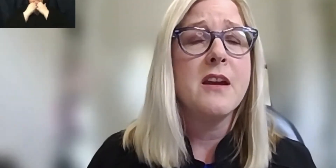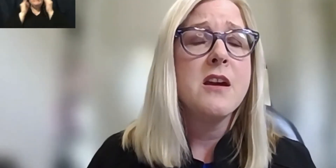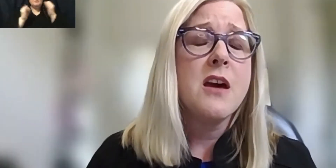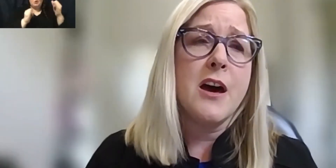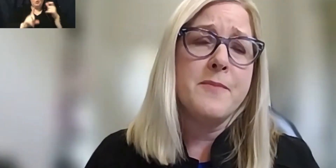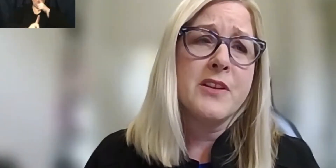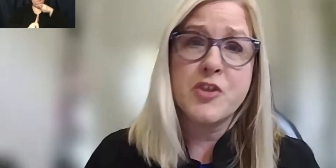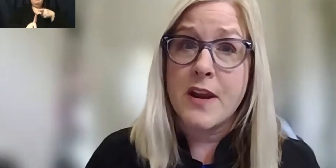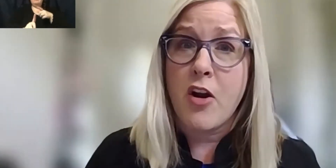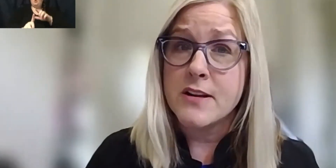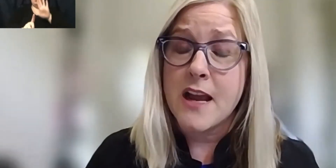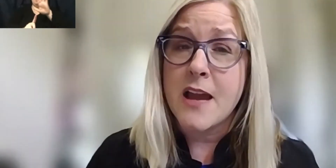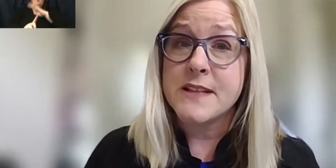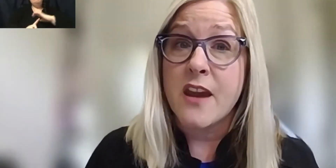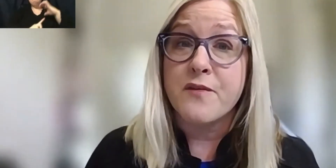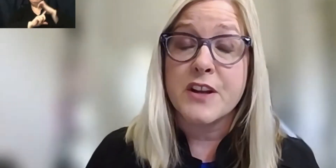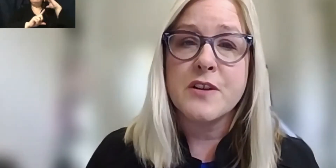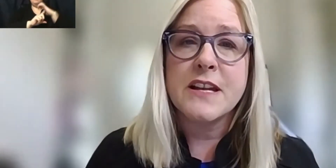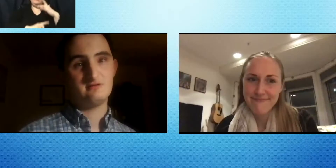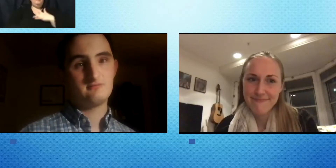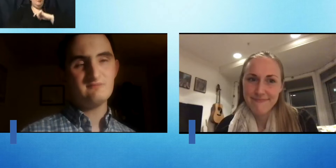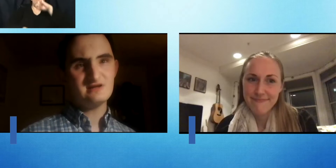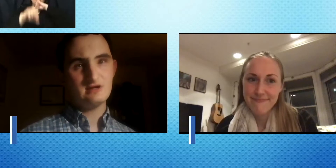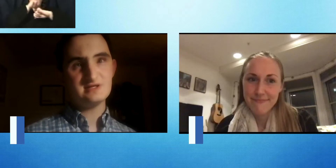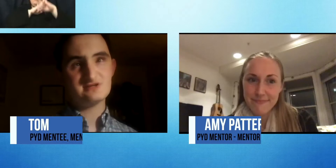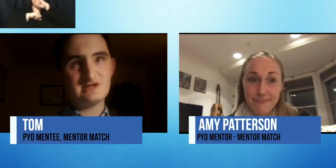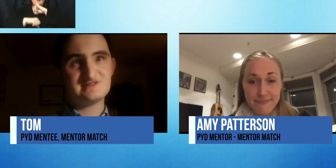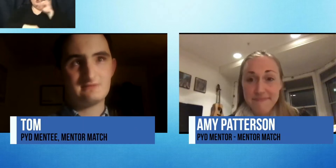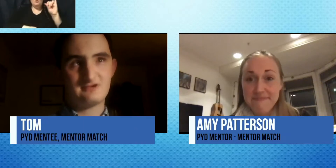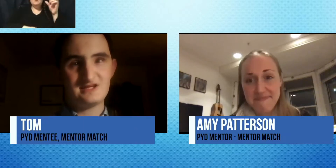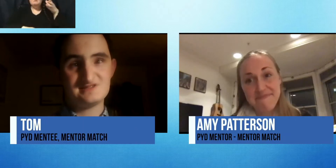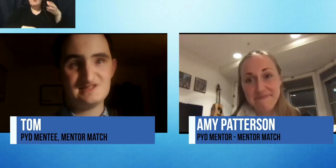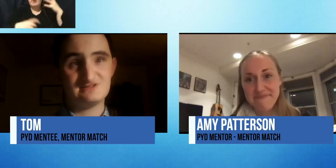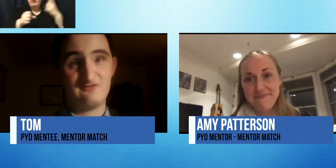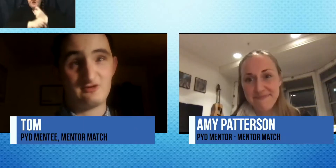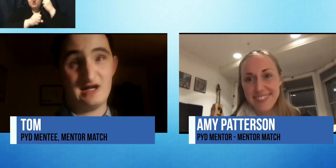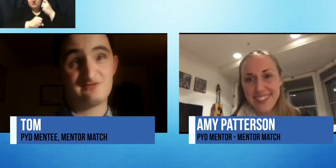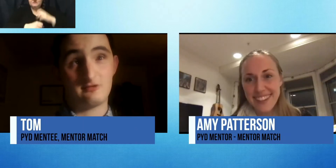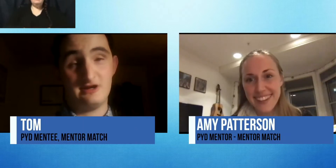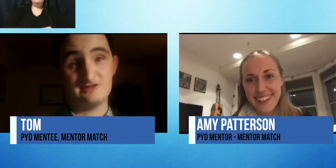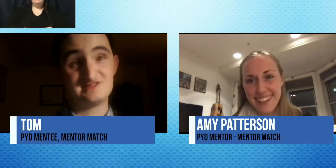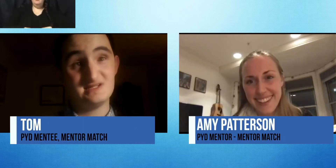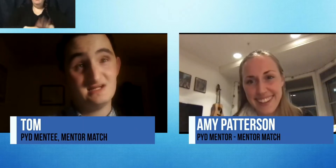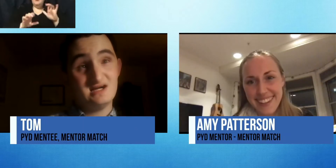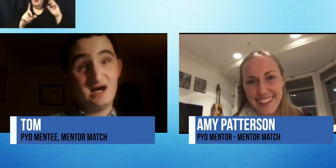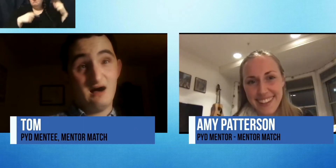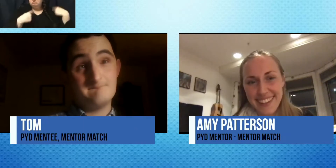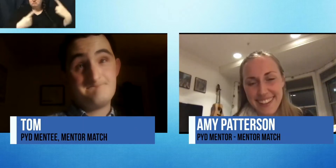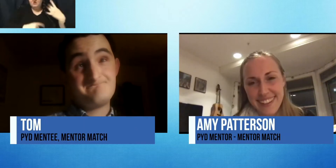during hard times and victories. We've been doing this thing pretty consistently for the last four years.